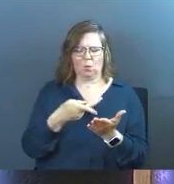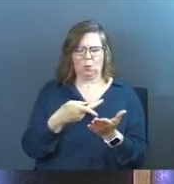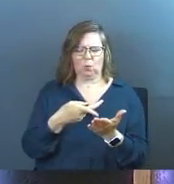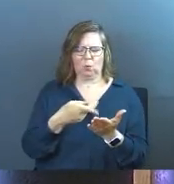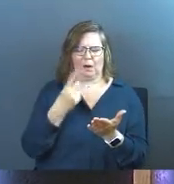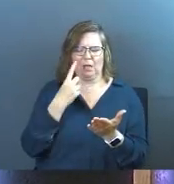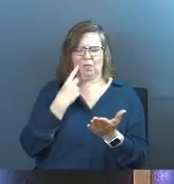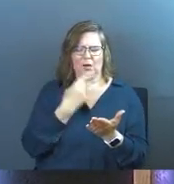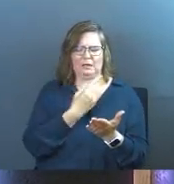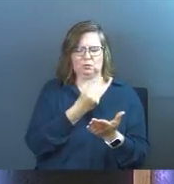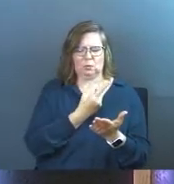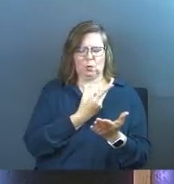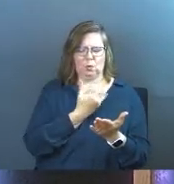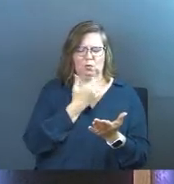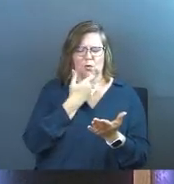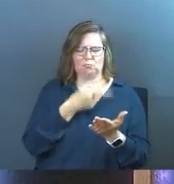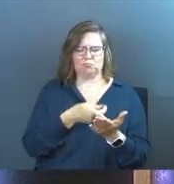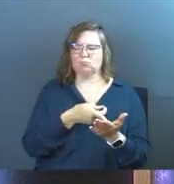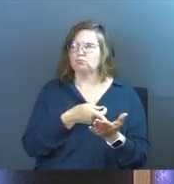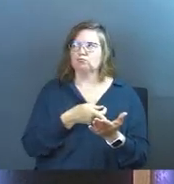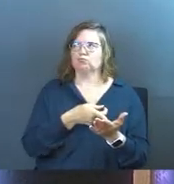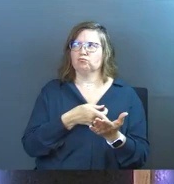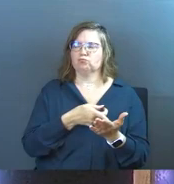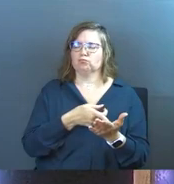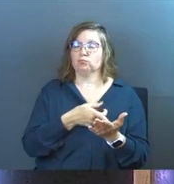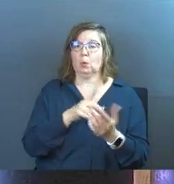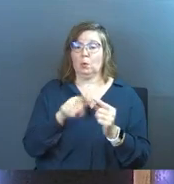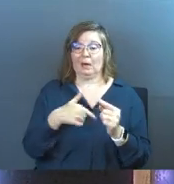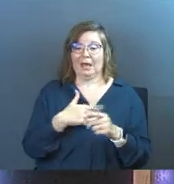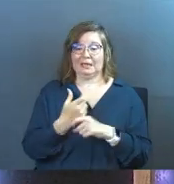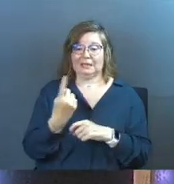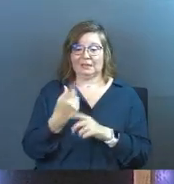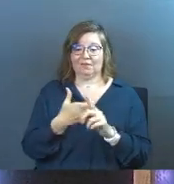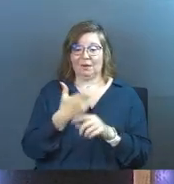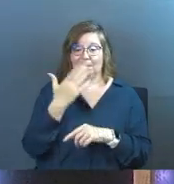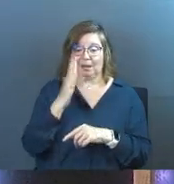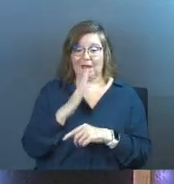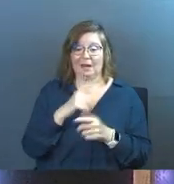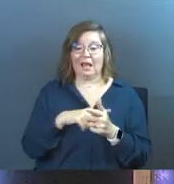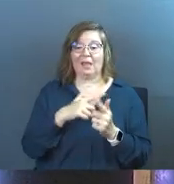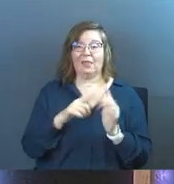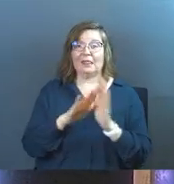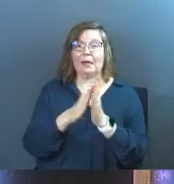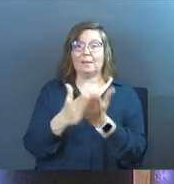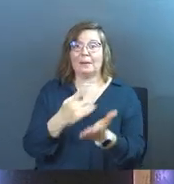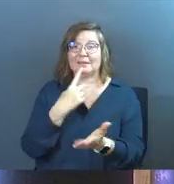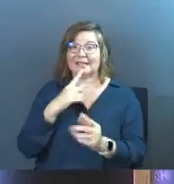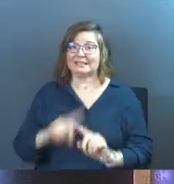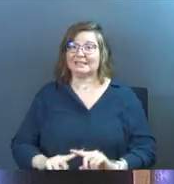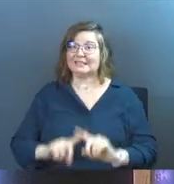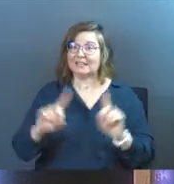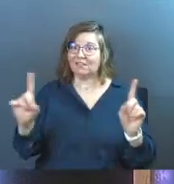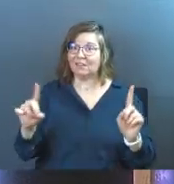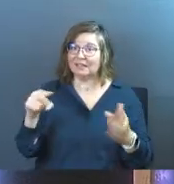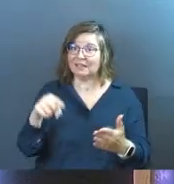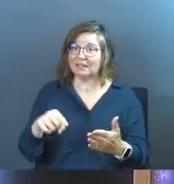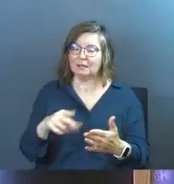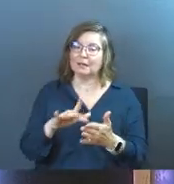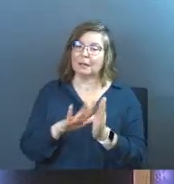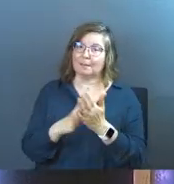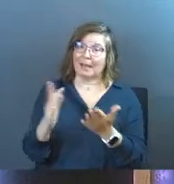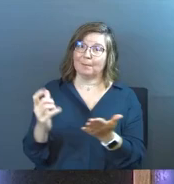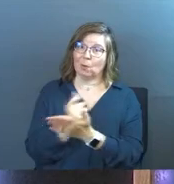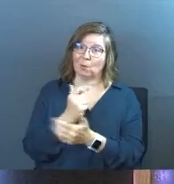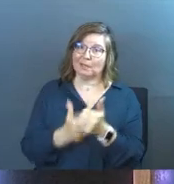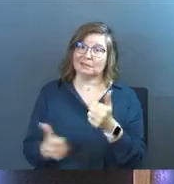oh, what I thought I got from God is wrong. Wrong. Because whenever I get something from God and then the Bible says something different, Bible